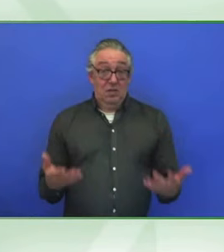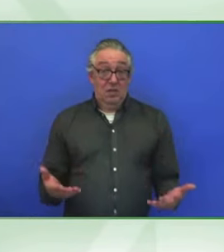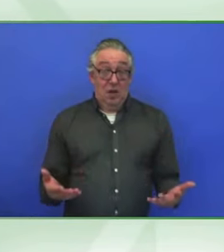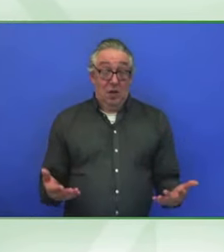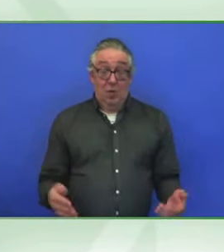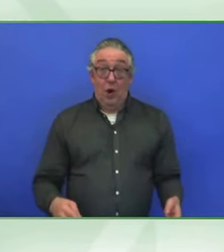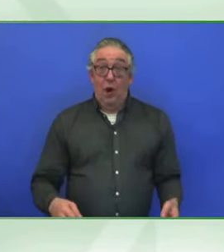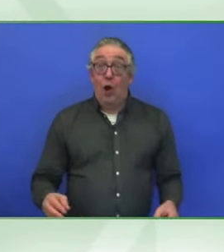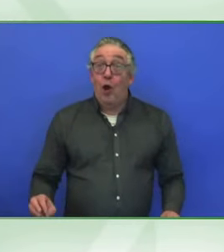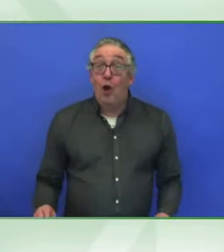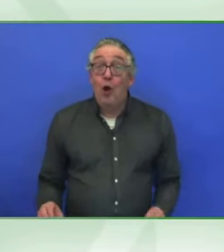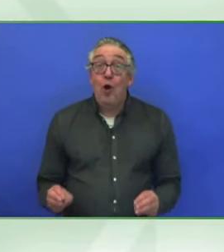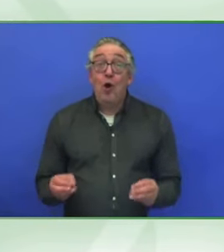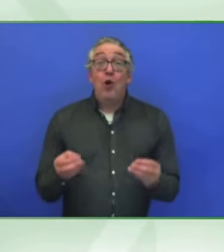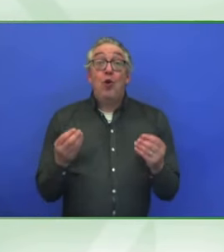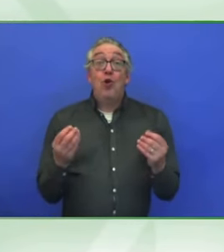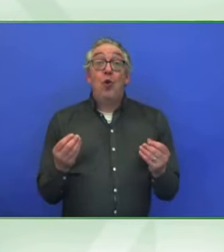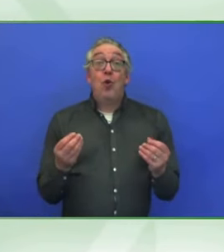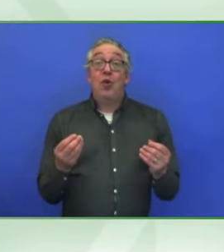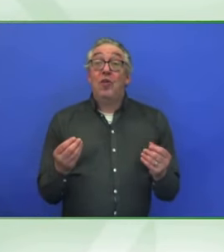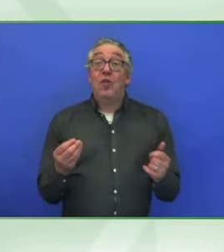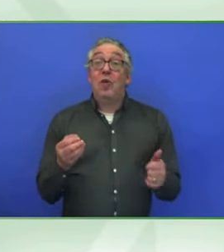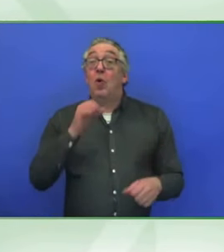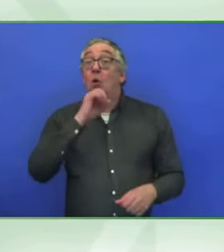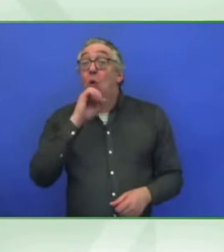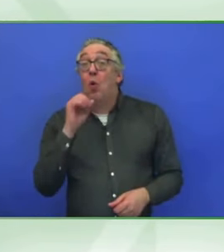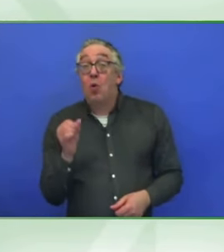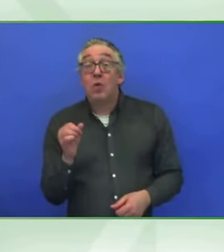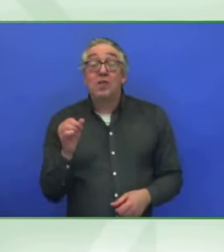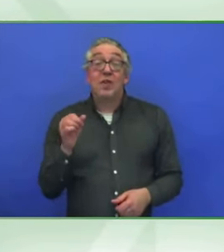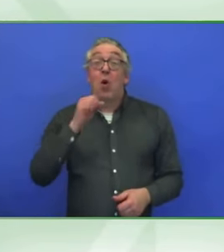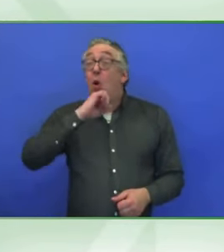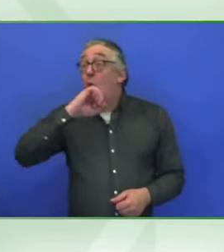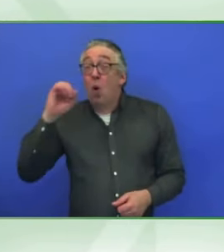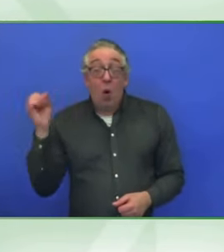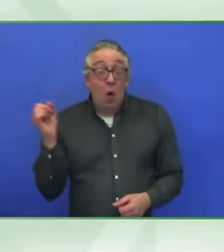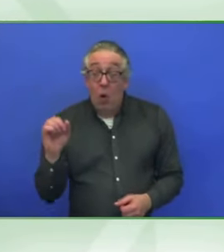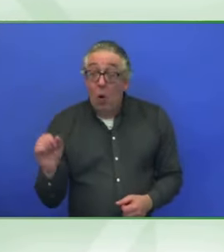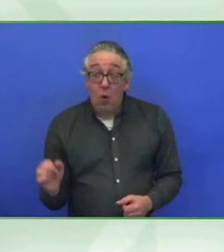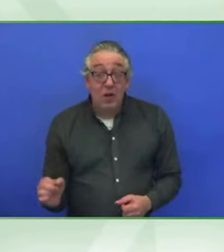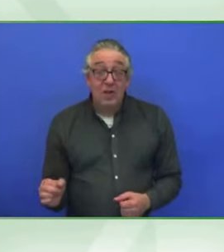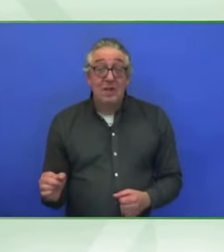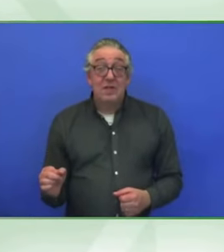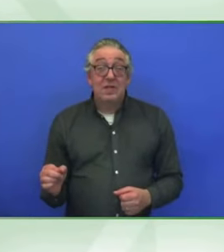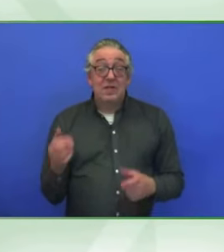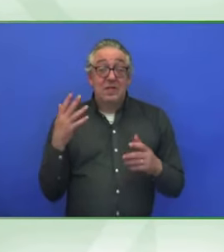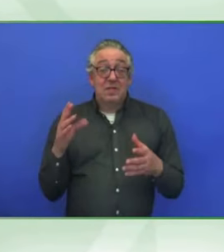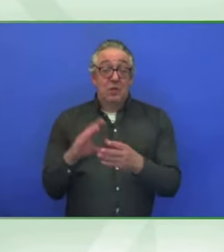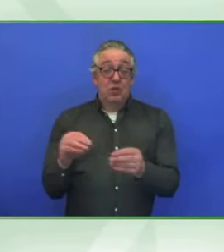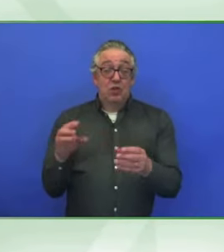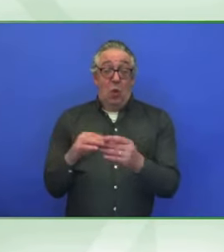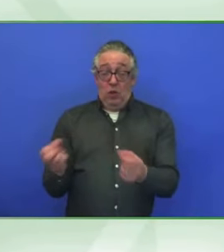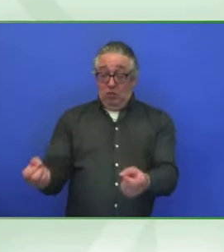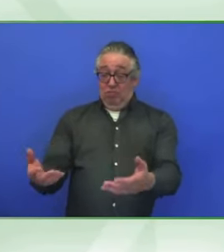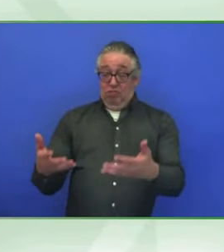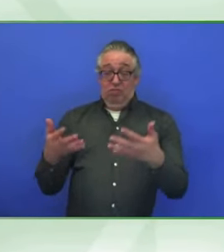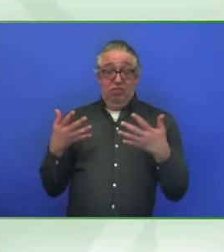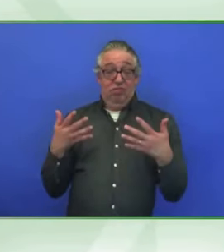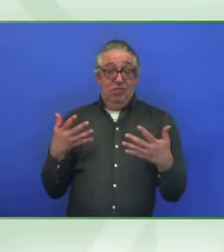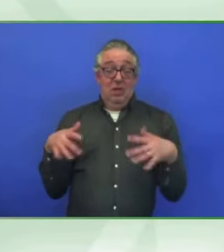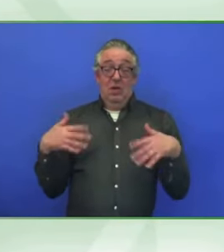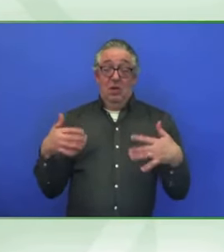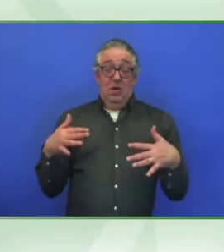social media. And that's where I have hope, but who allows these children go into this school is really important, right? And we need to make sure that that happens.